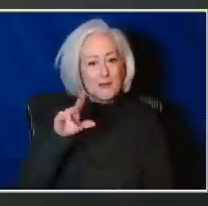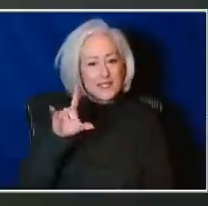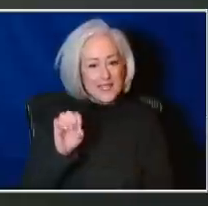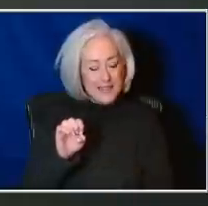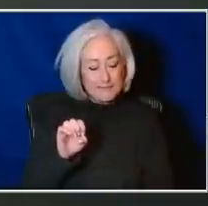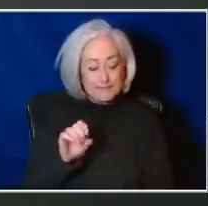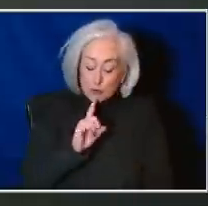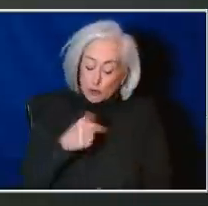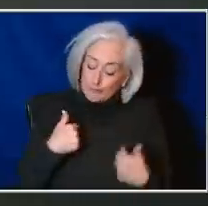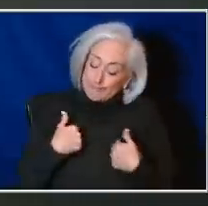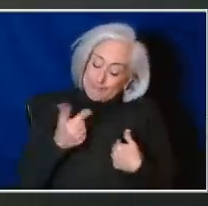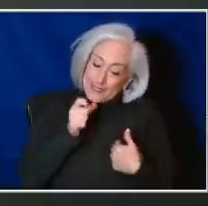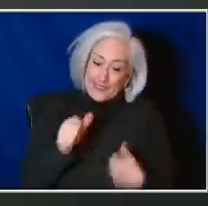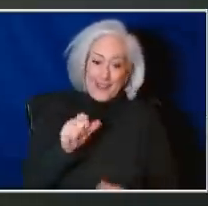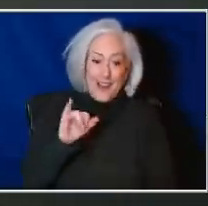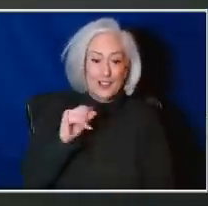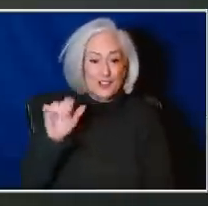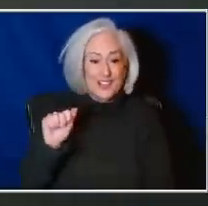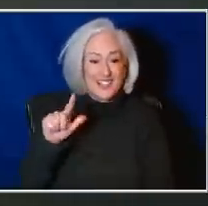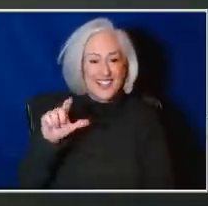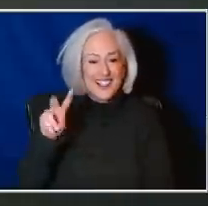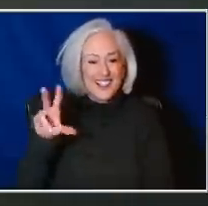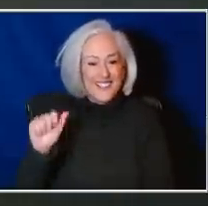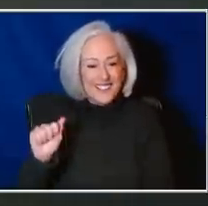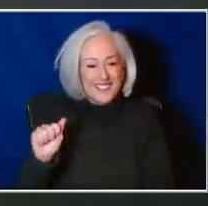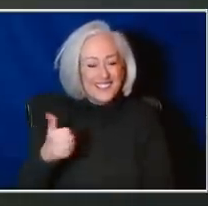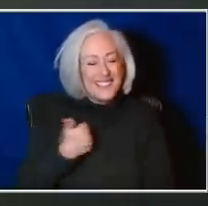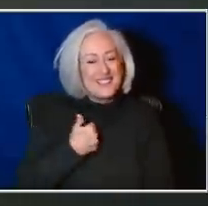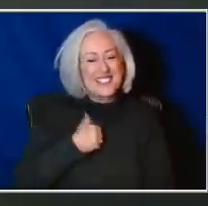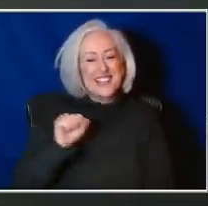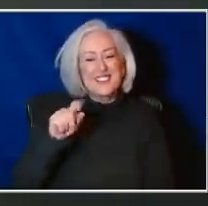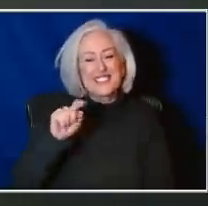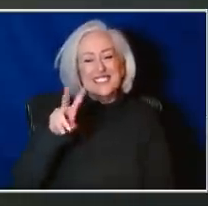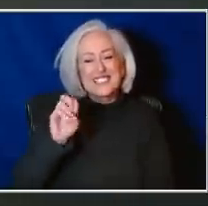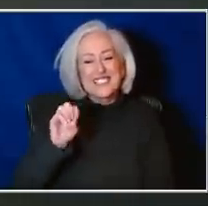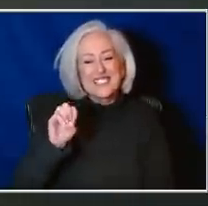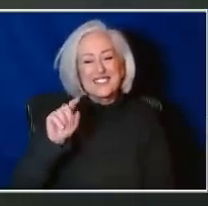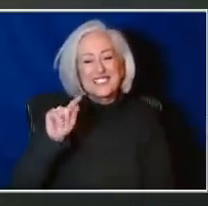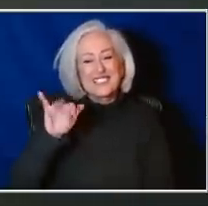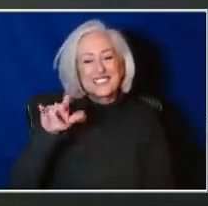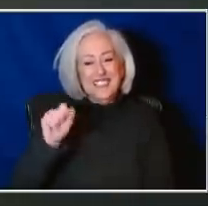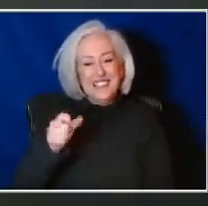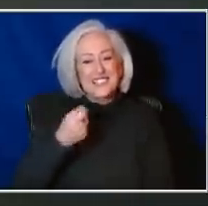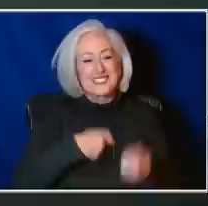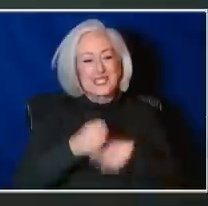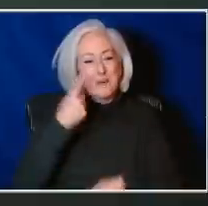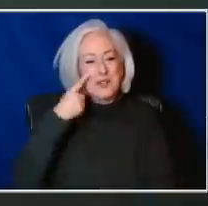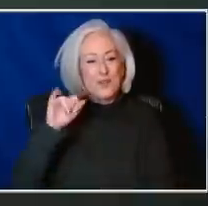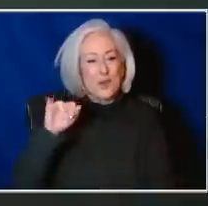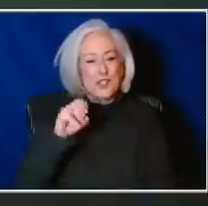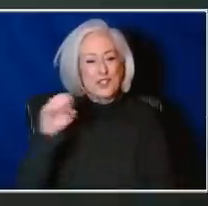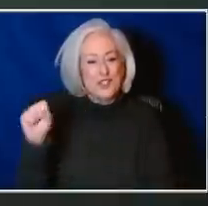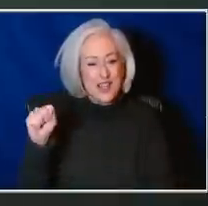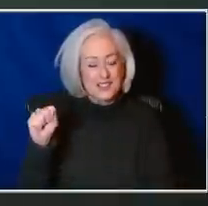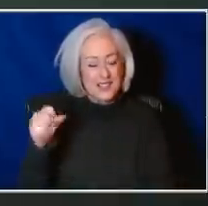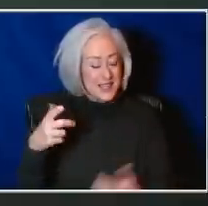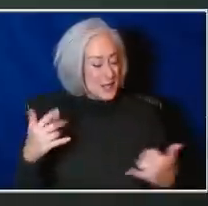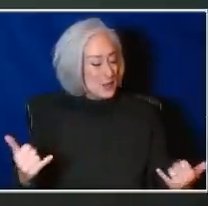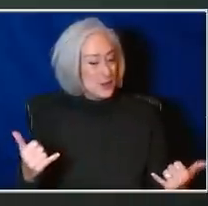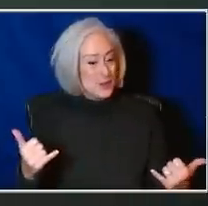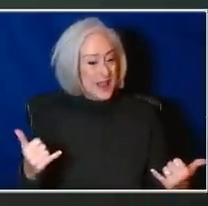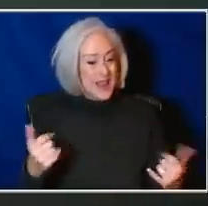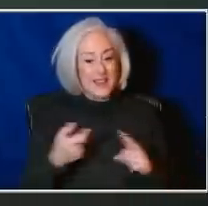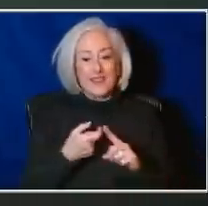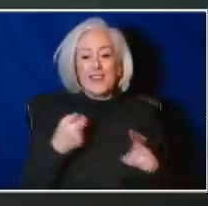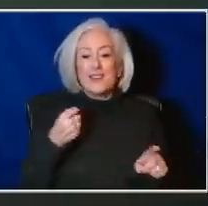Lovell. I'm Dr. Steve Stites, Chief Medical Officer here at the University of Kansas Health System, summing in for Jess today. I'm hosting today's program from home